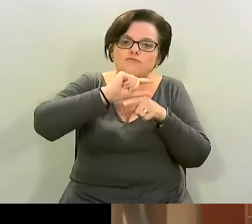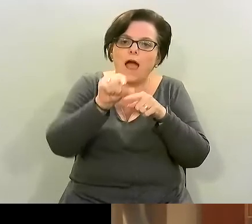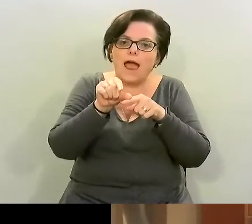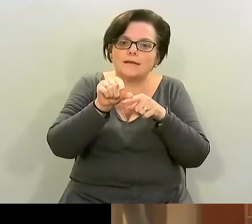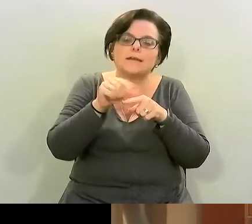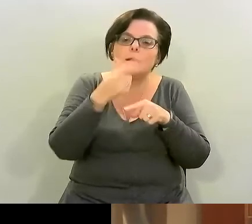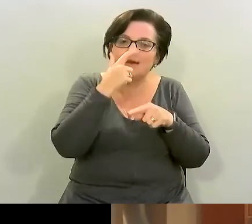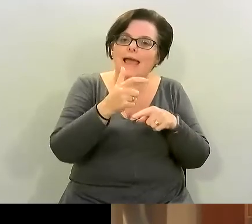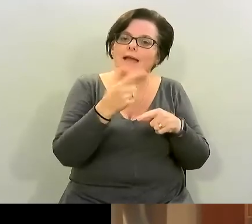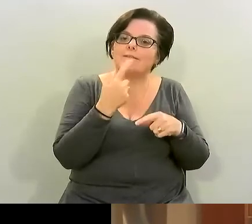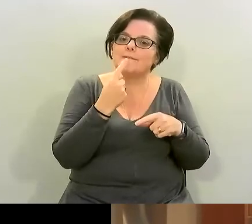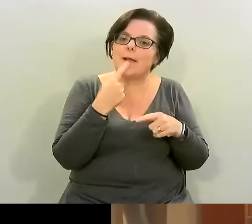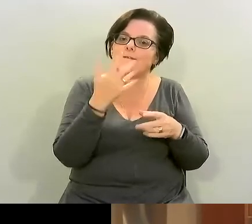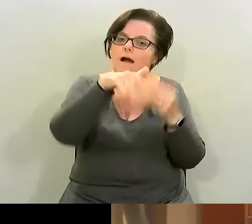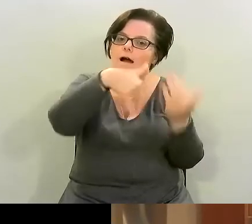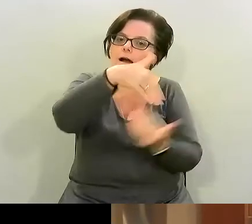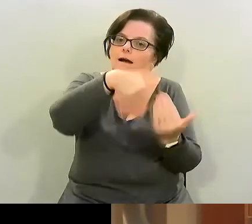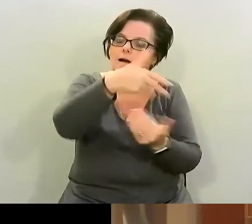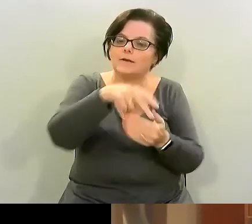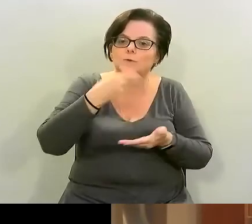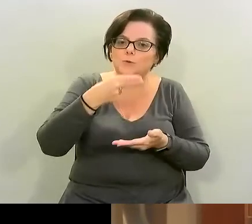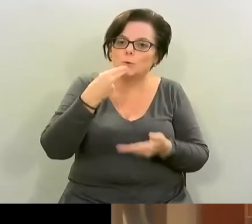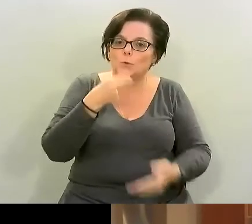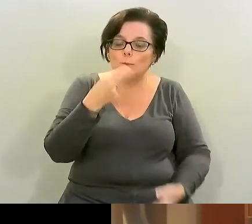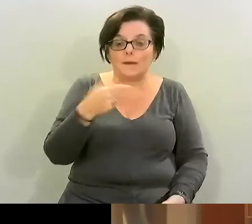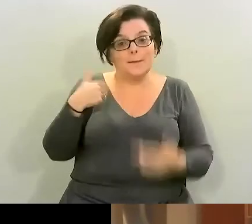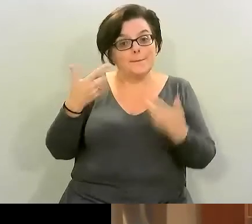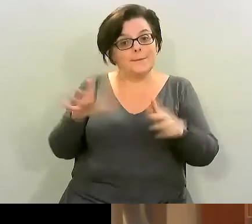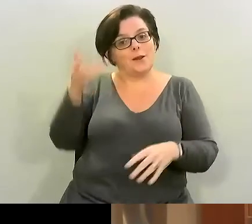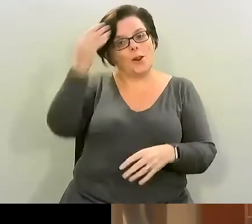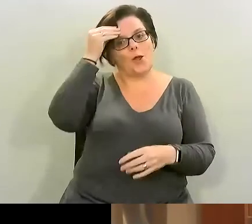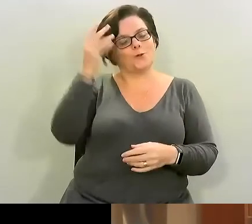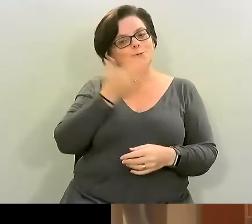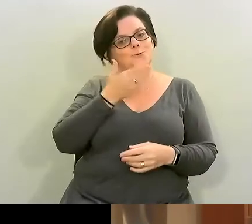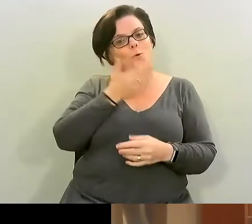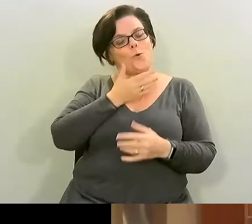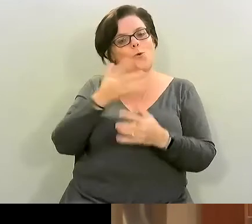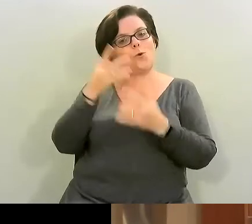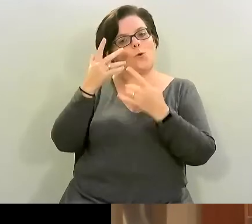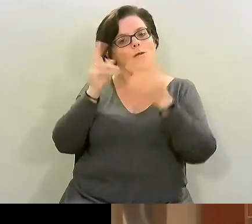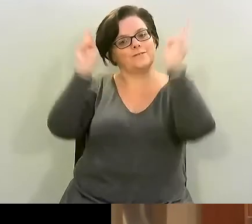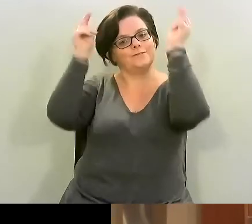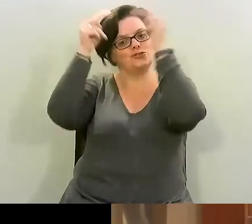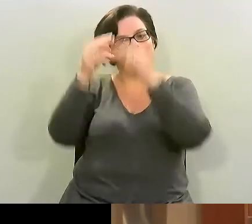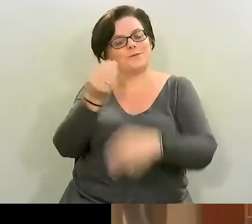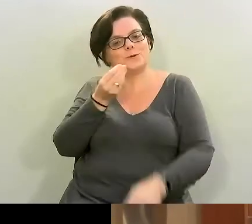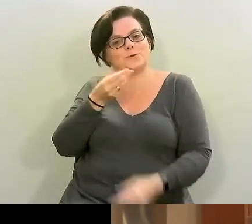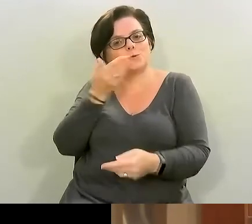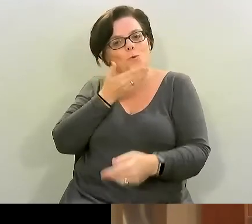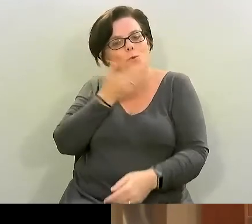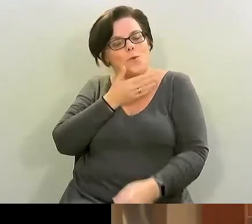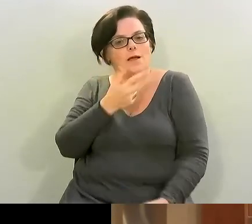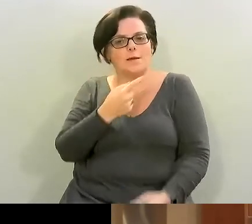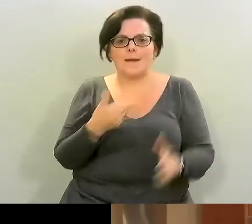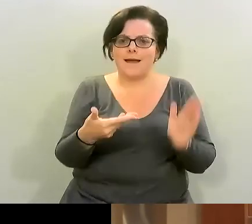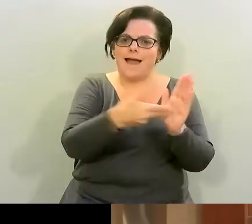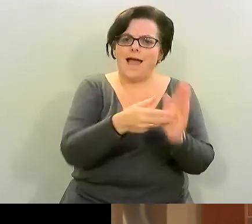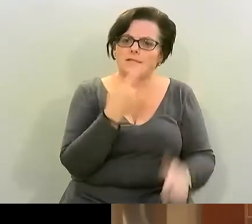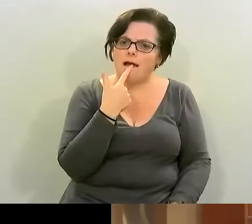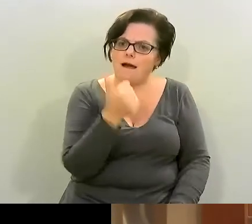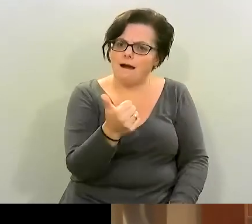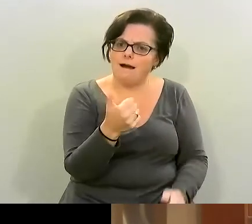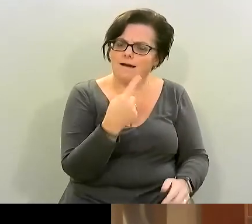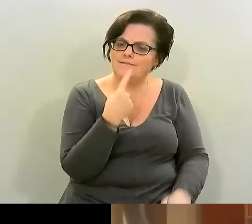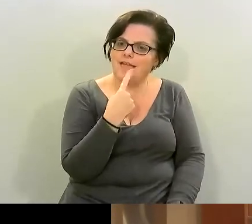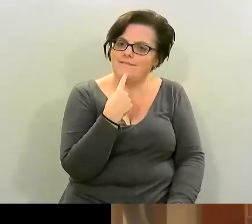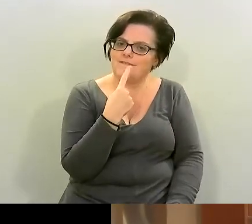it infuse the flavor it's a trick i learned in culinary school and it really adds depth of flavor and delicious deliciousness to your